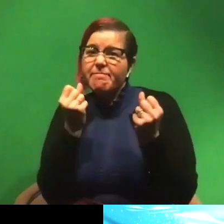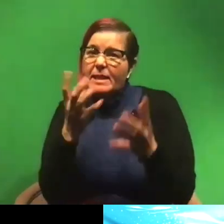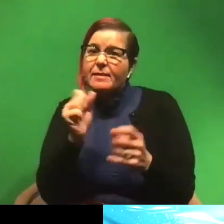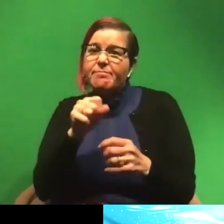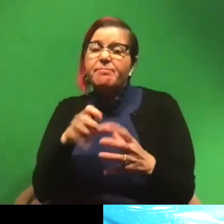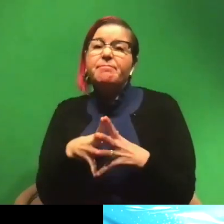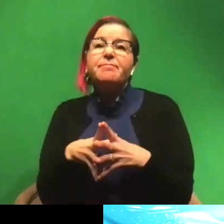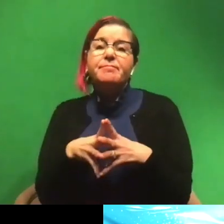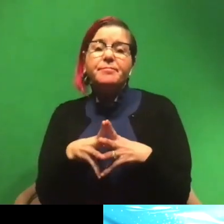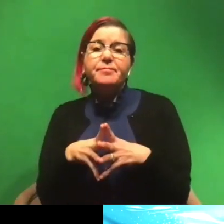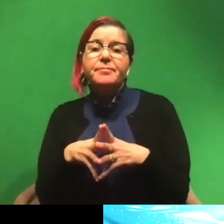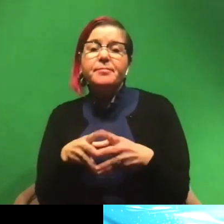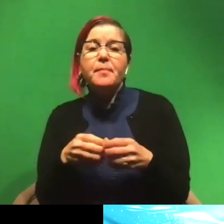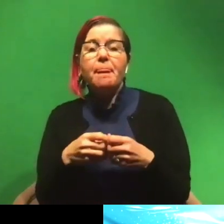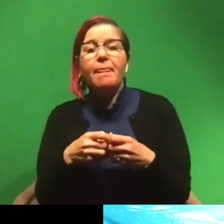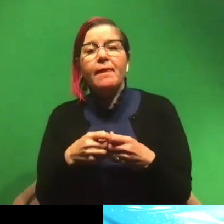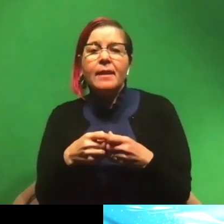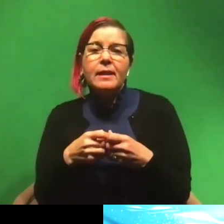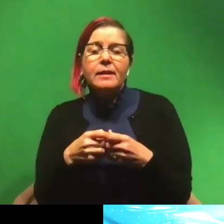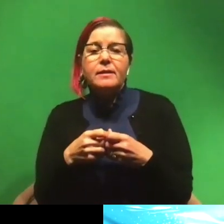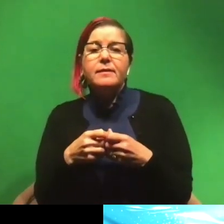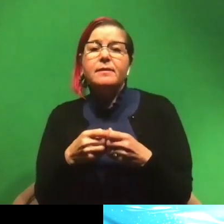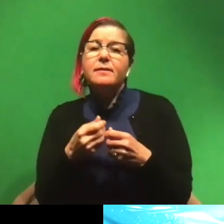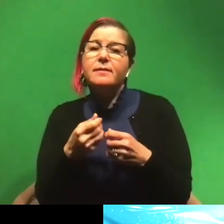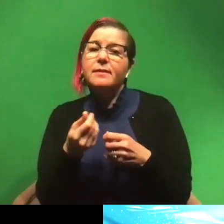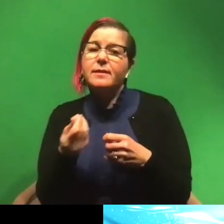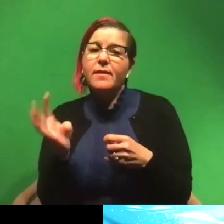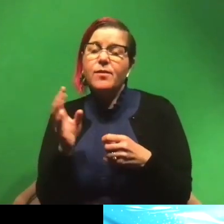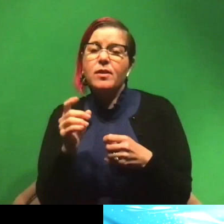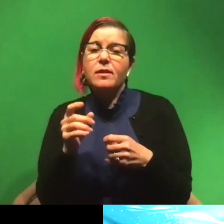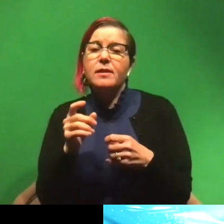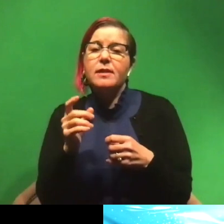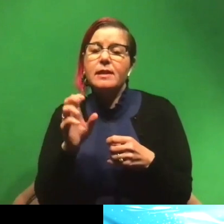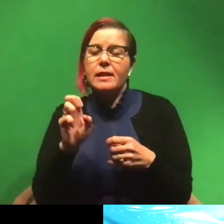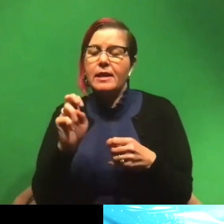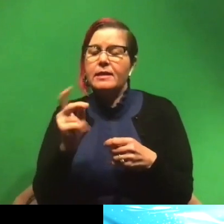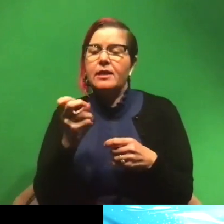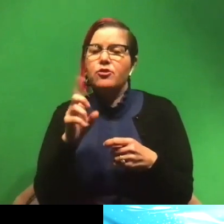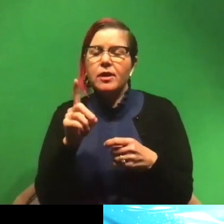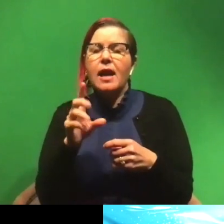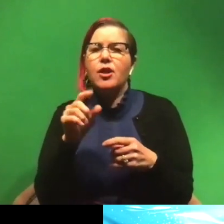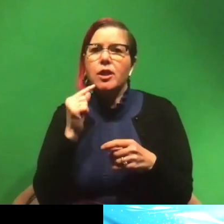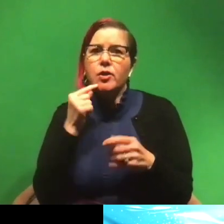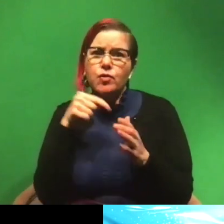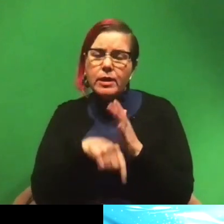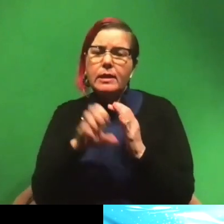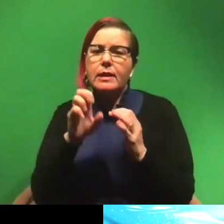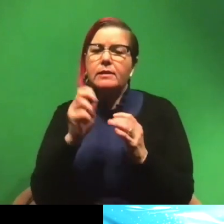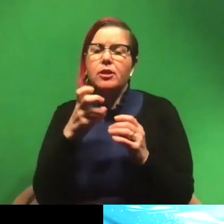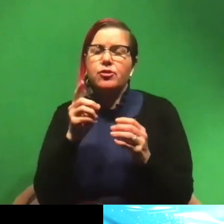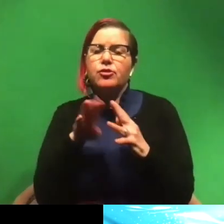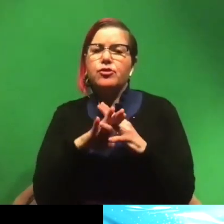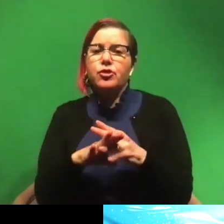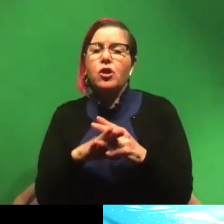Uh, yeah, there's quite a few endangered and critically endangered sharks. We have